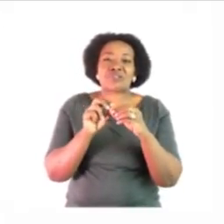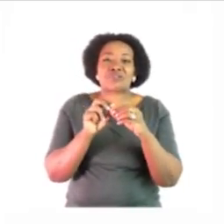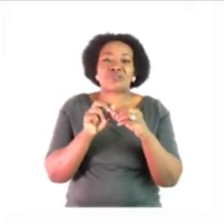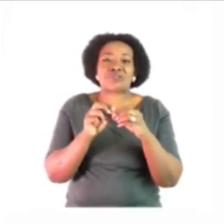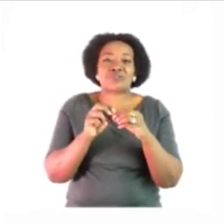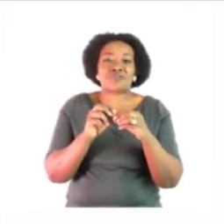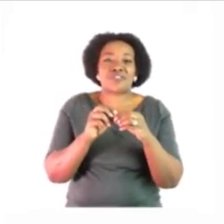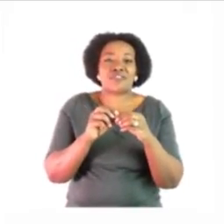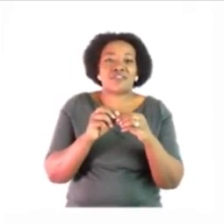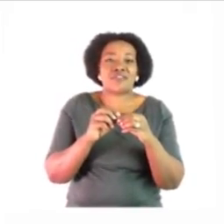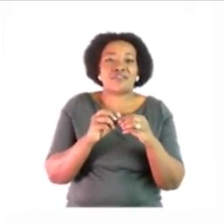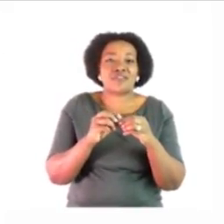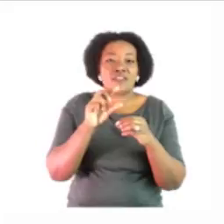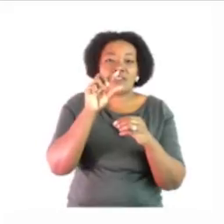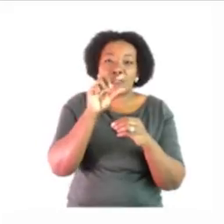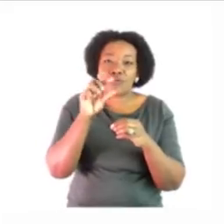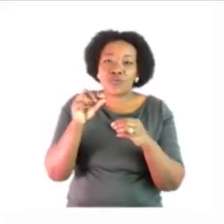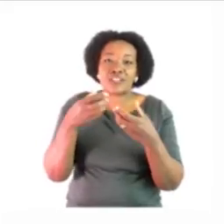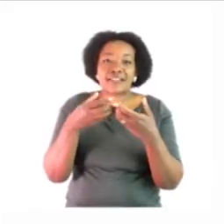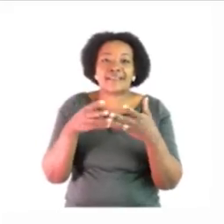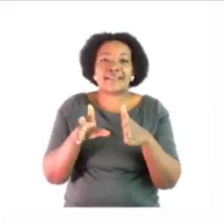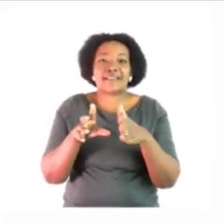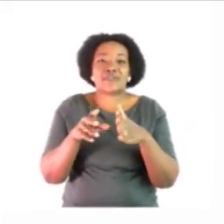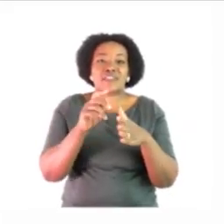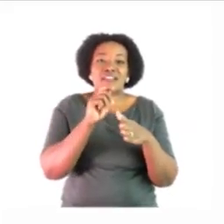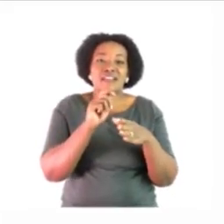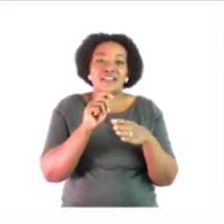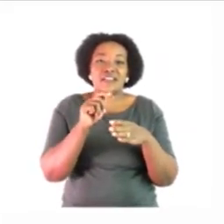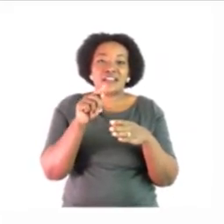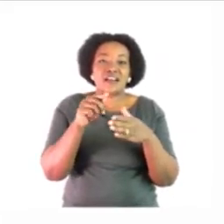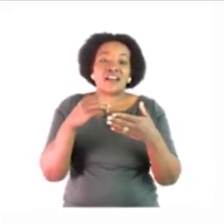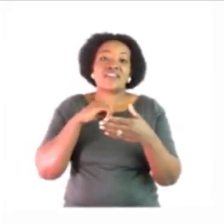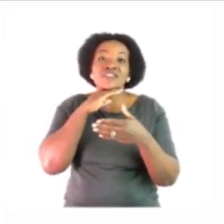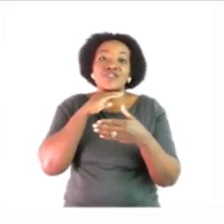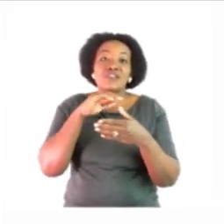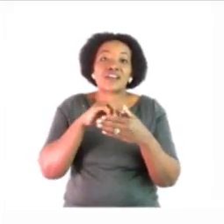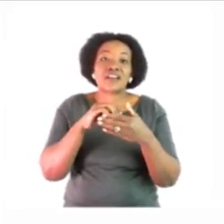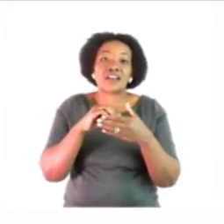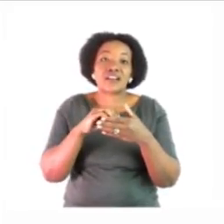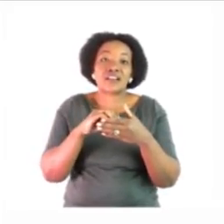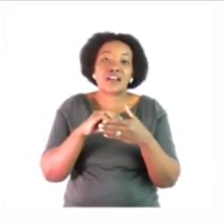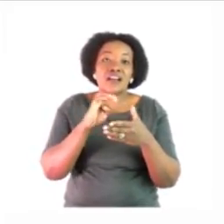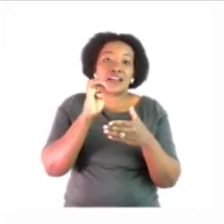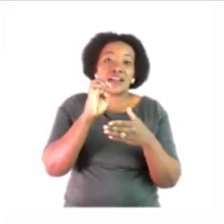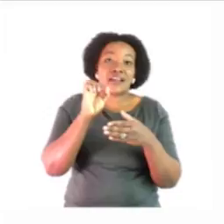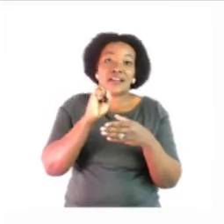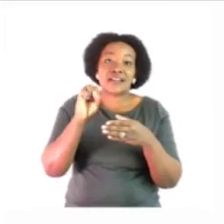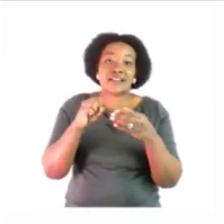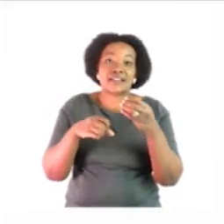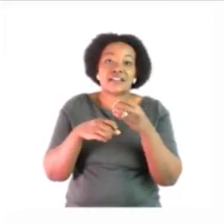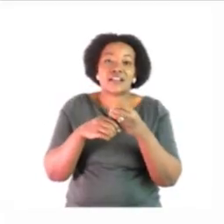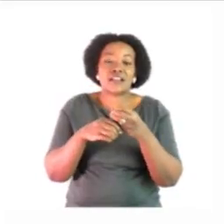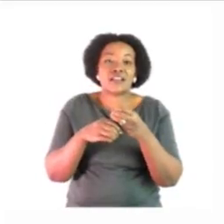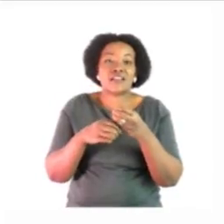sounds indicated below within the reading comprehension about a stale strip to